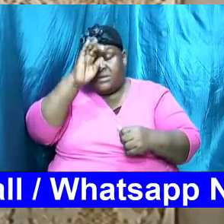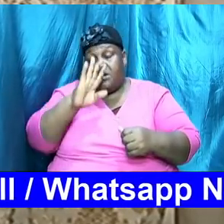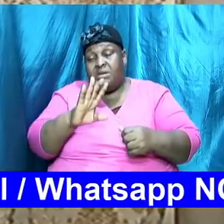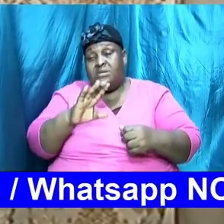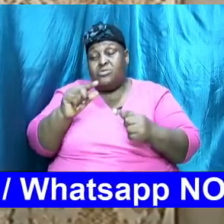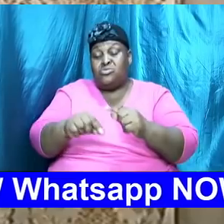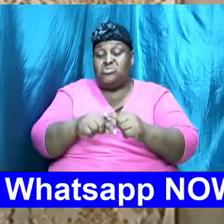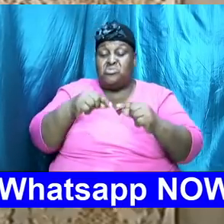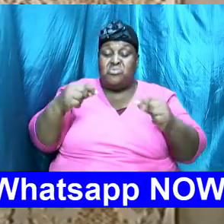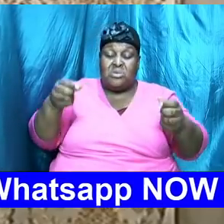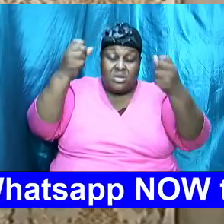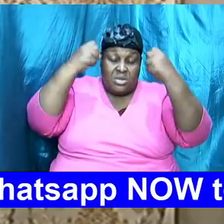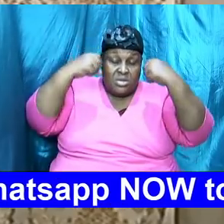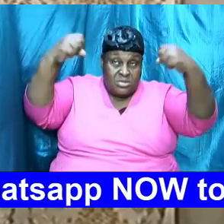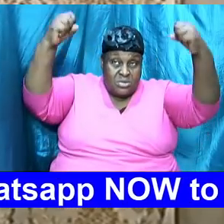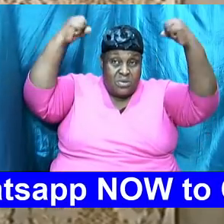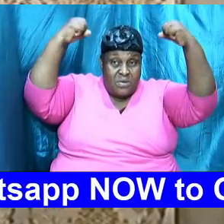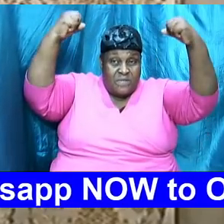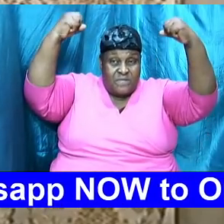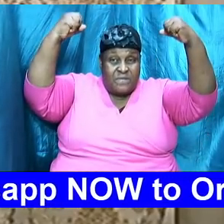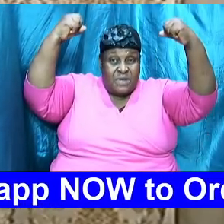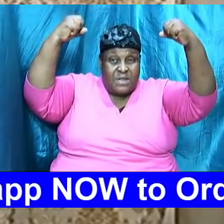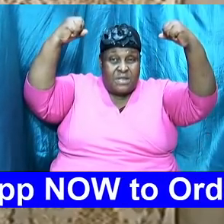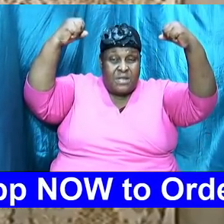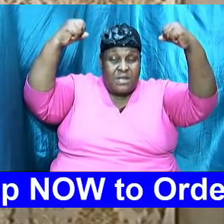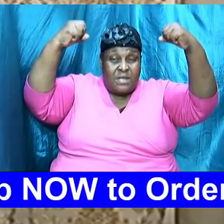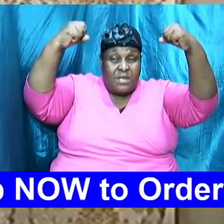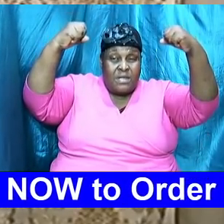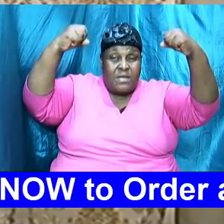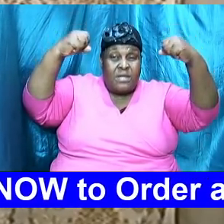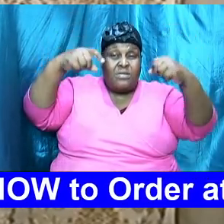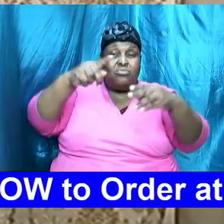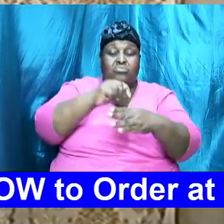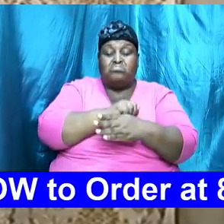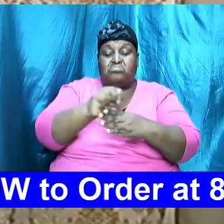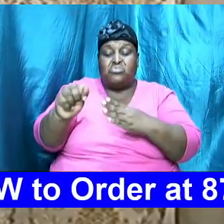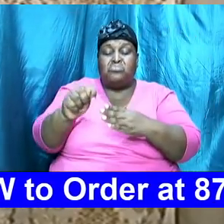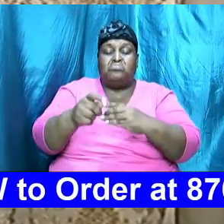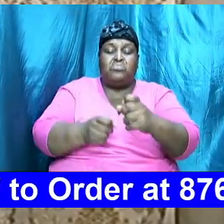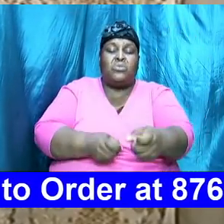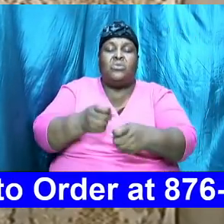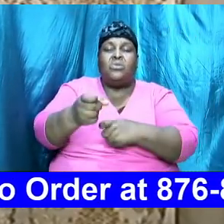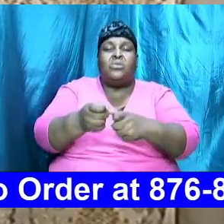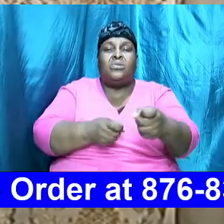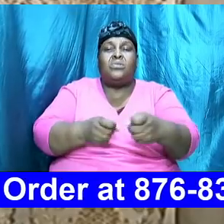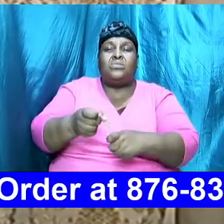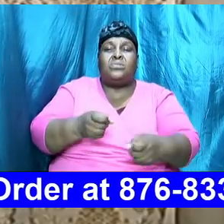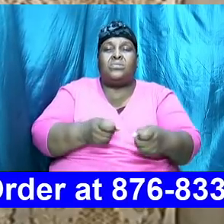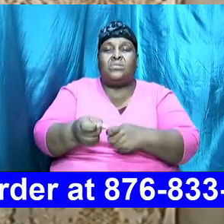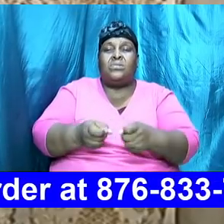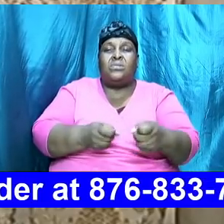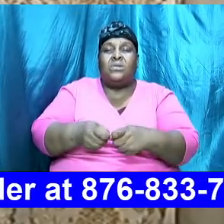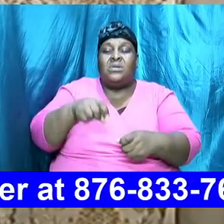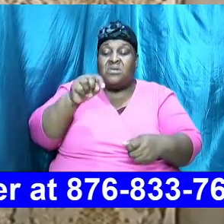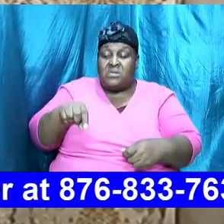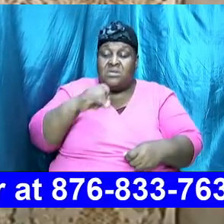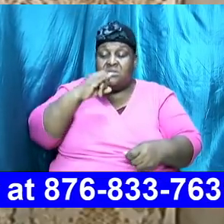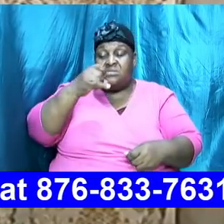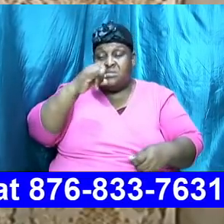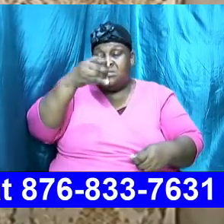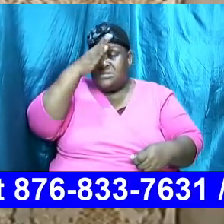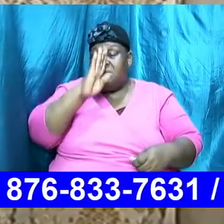that is sovereign, that is in total control. This is the one,